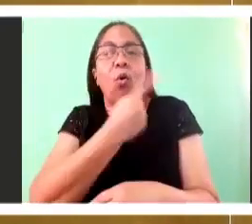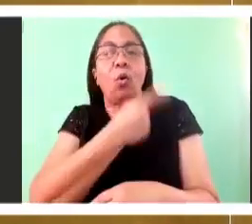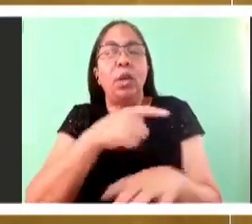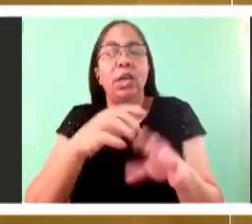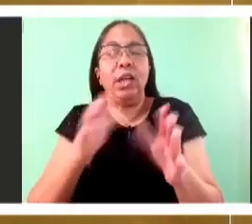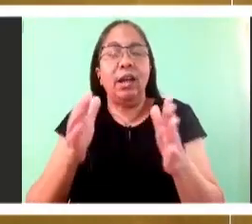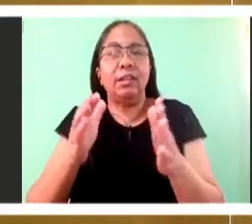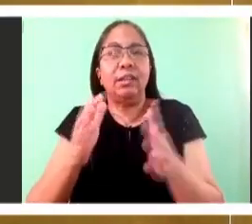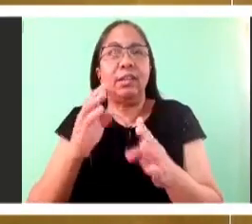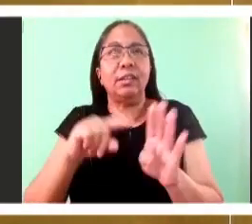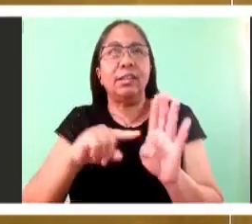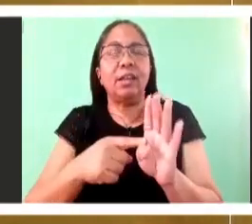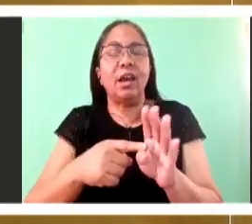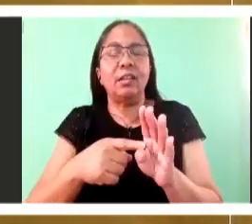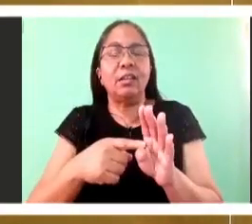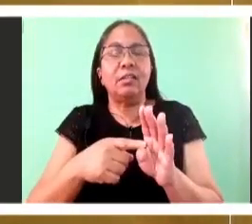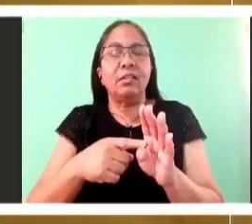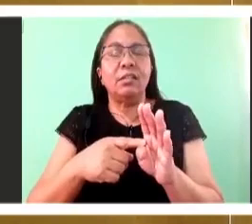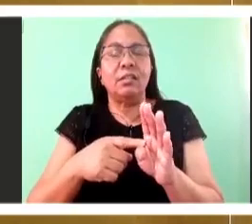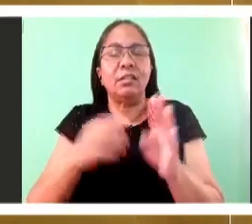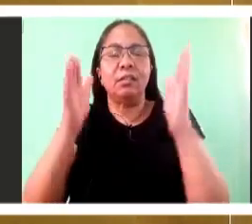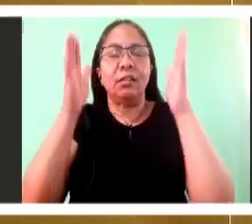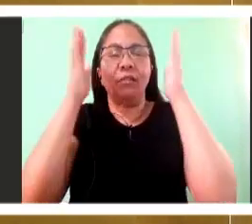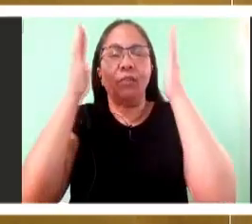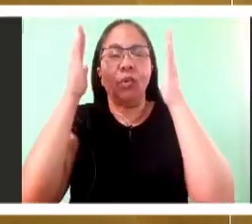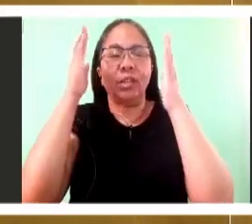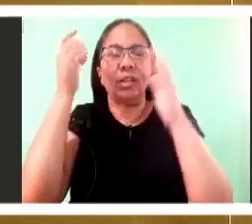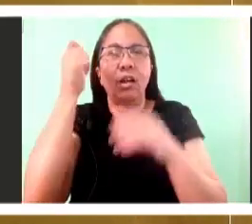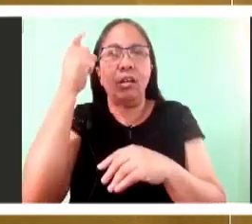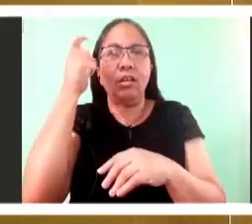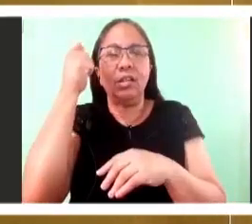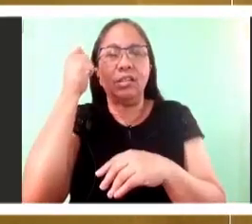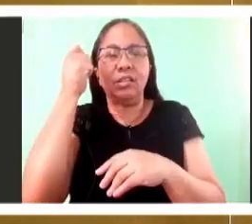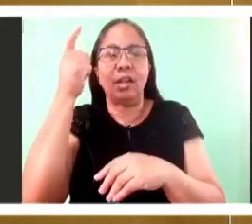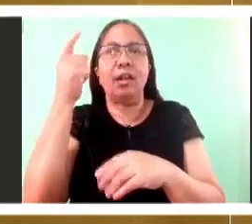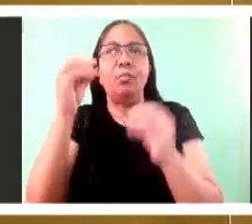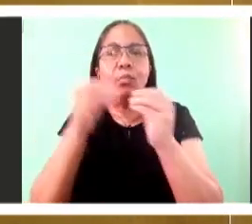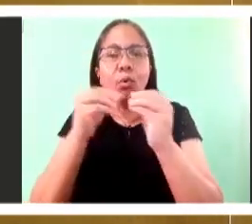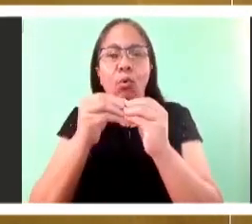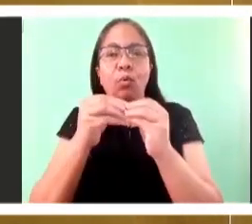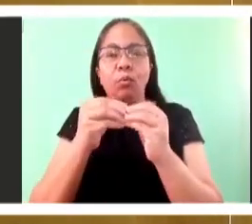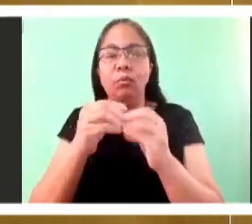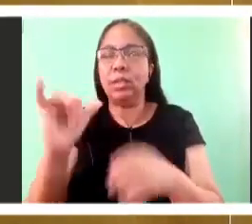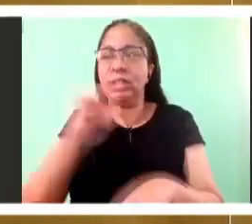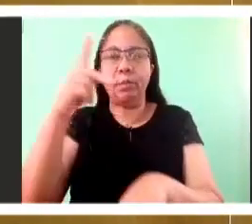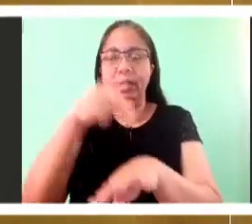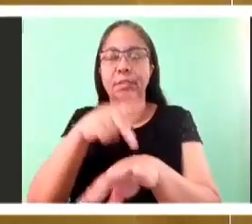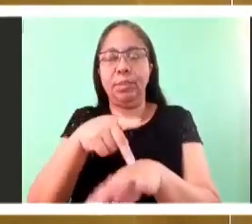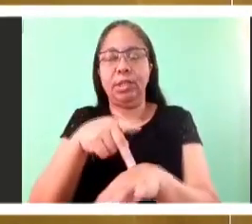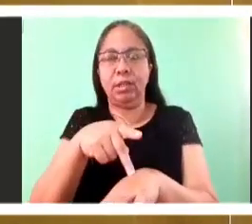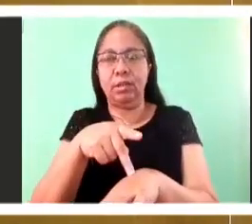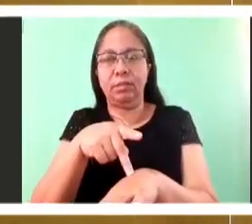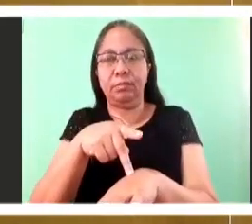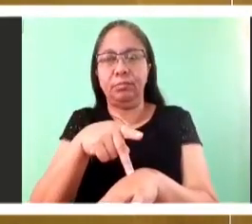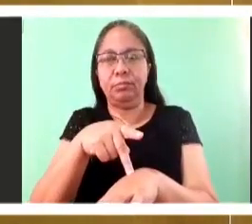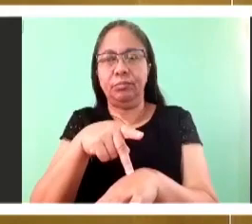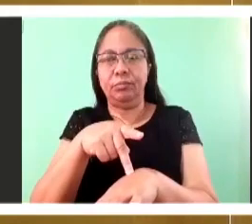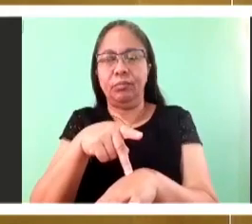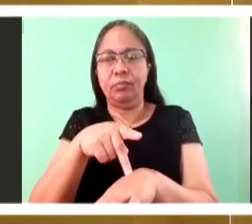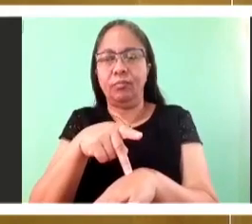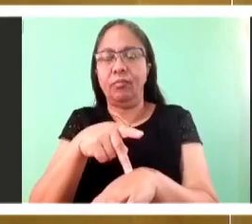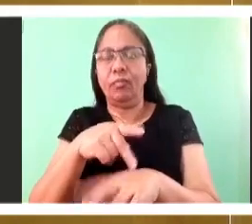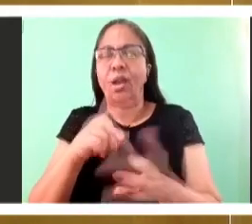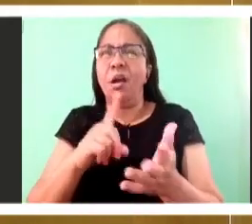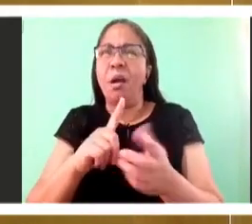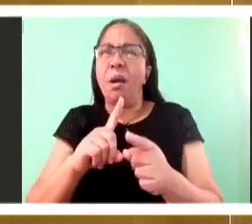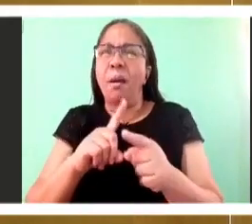But what it is we're speaking about, I want to go back to the ascension. You see,